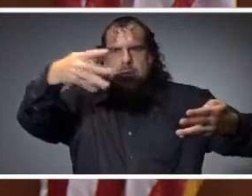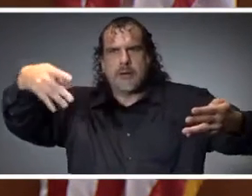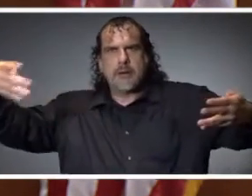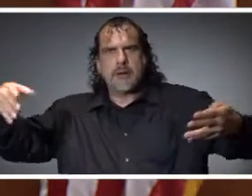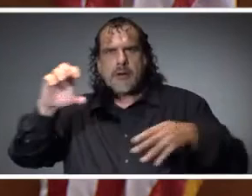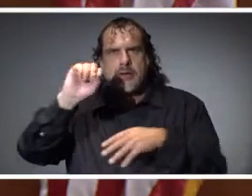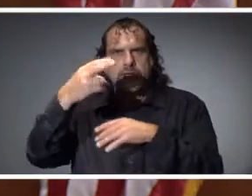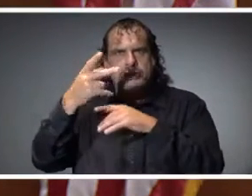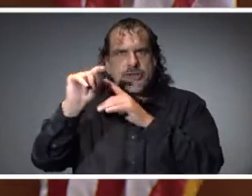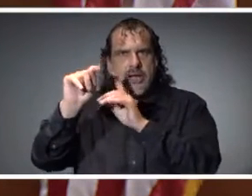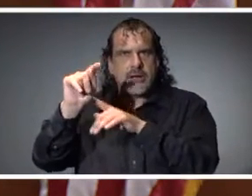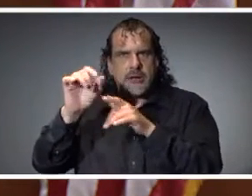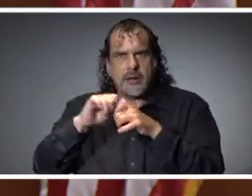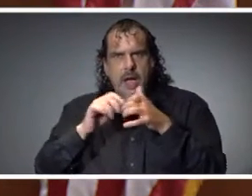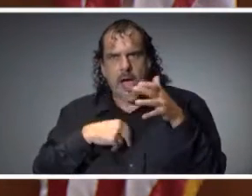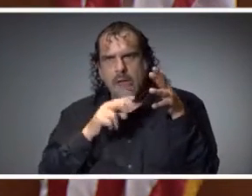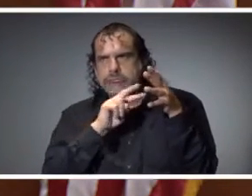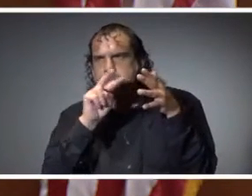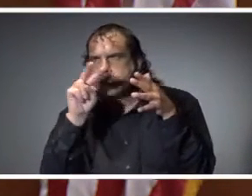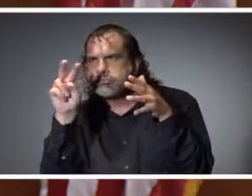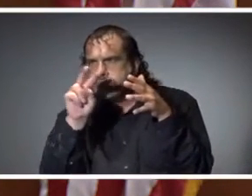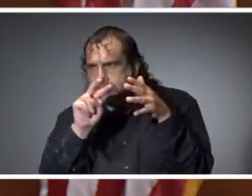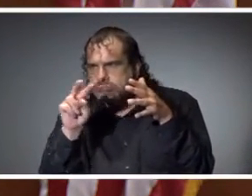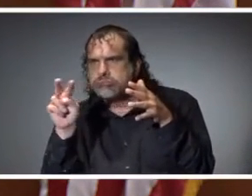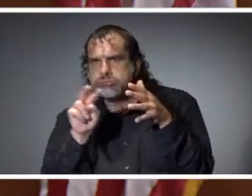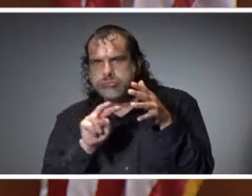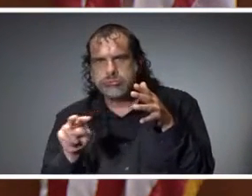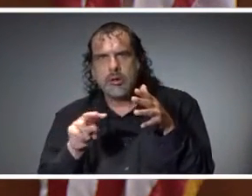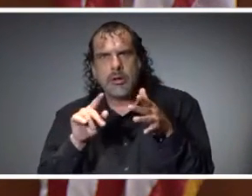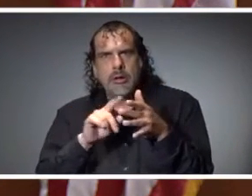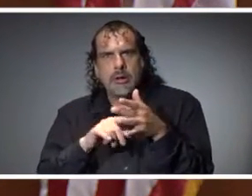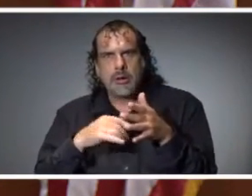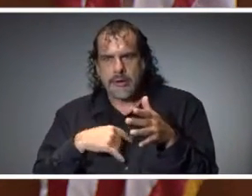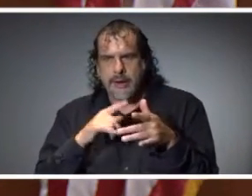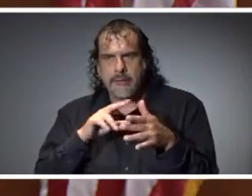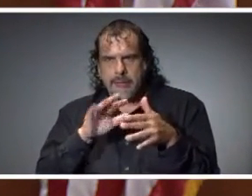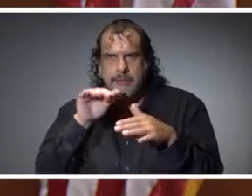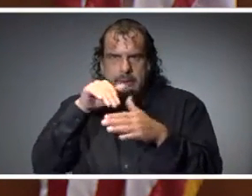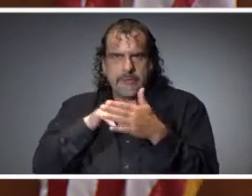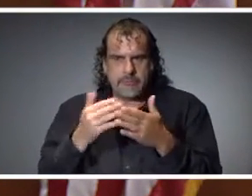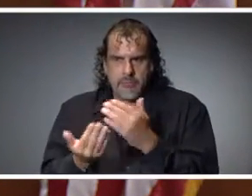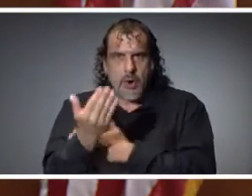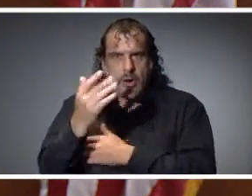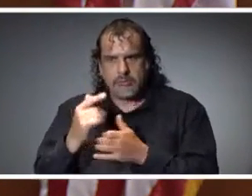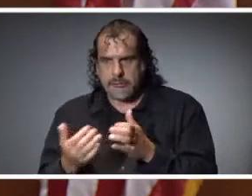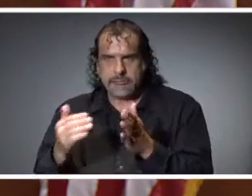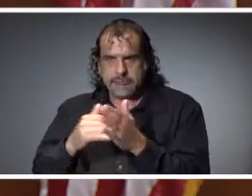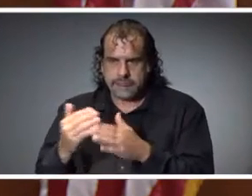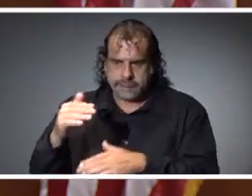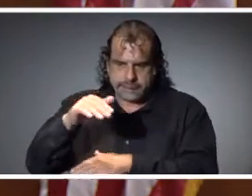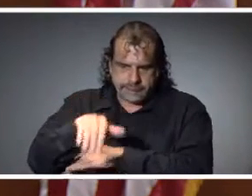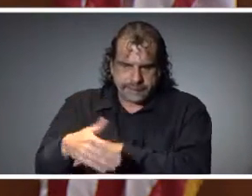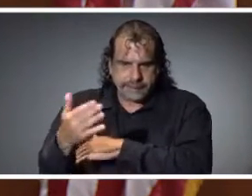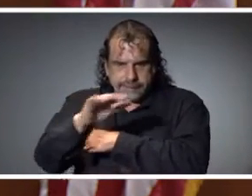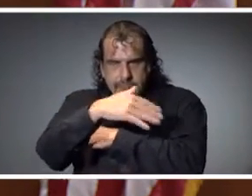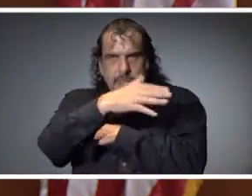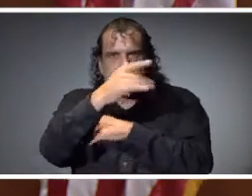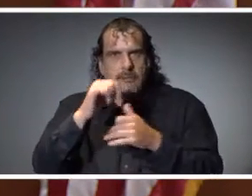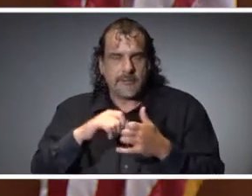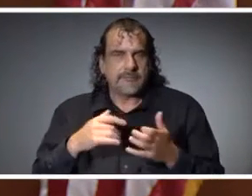literally reviewed for about an hour and a half this morning and we'll continue to review it late into tonight and through the next three or four or five days